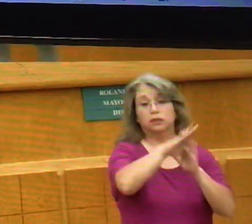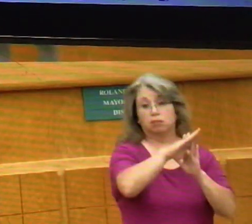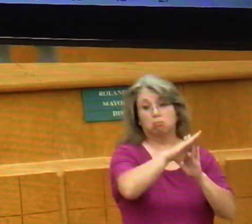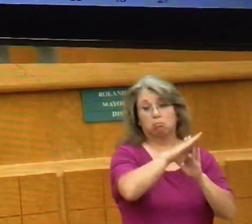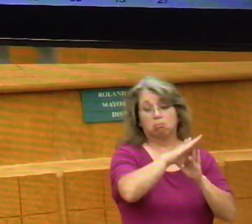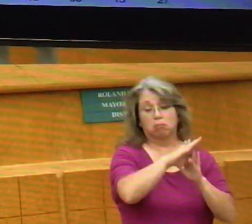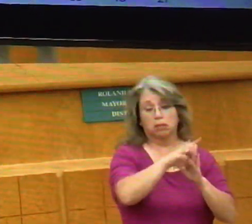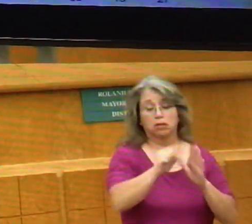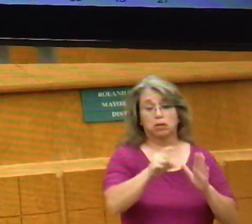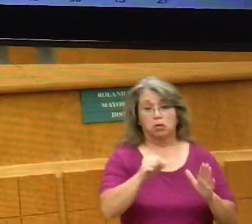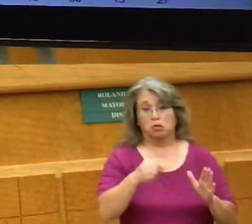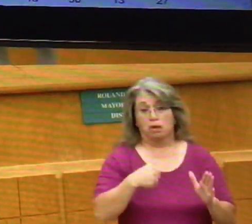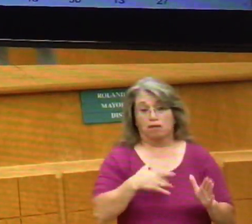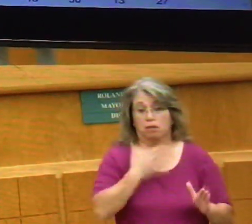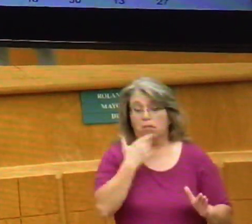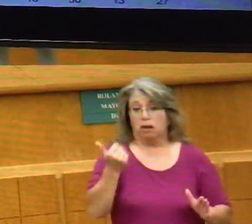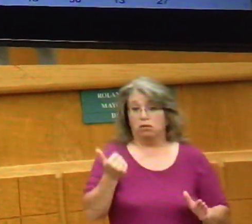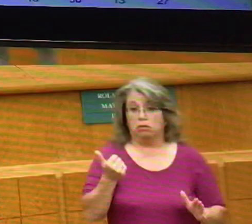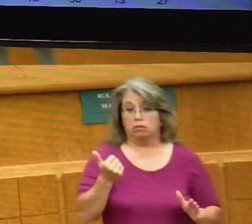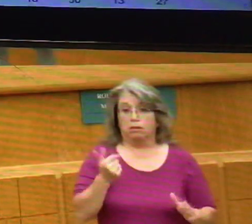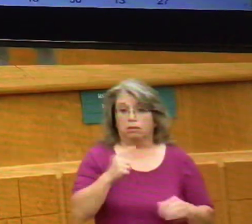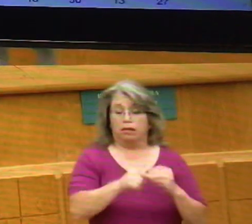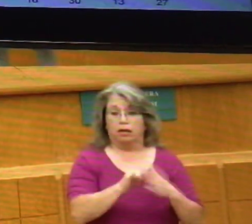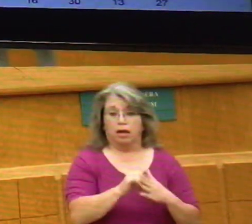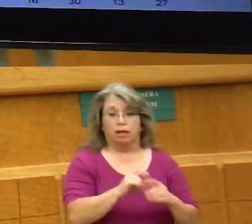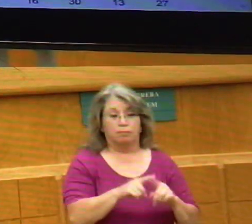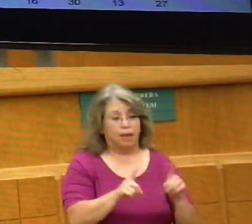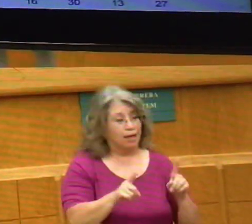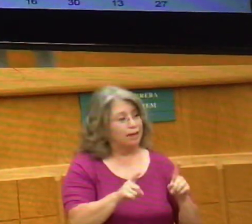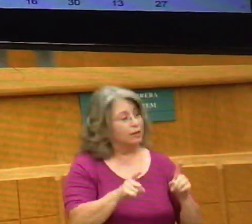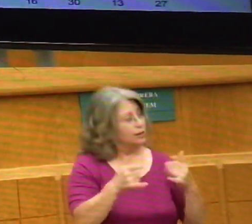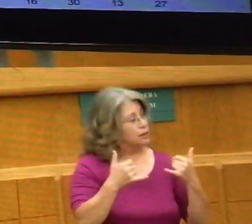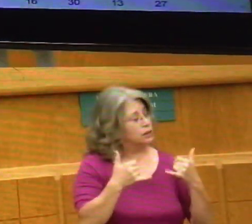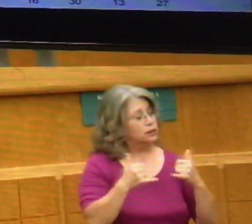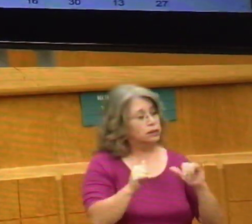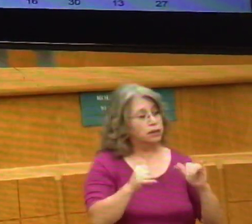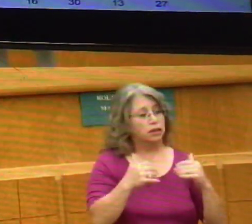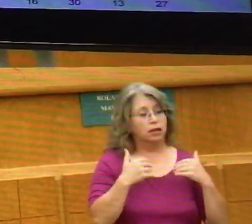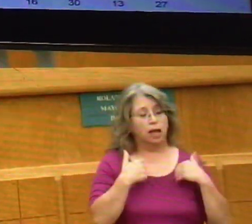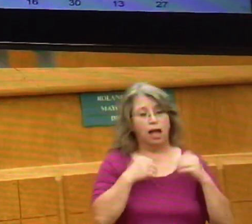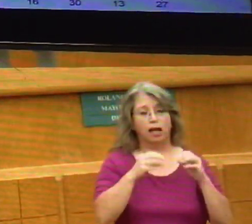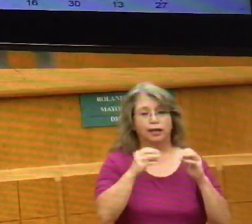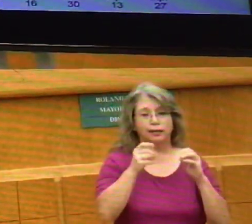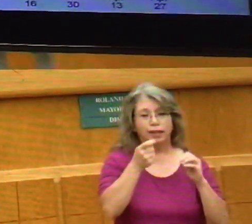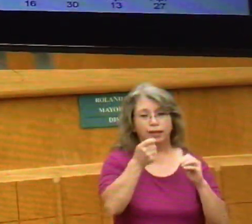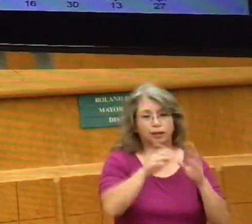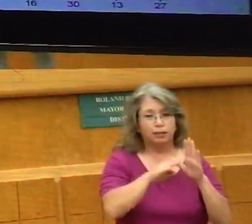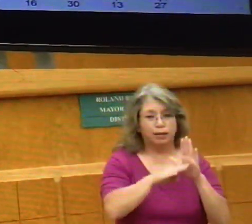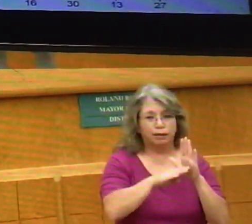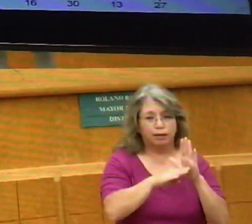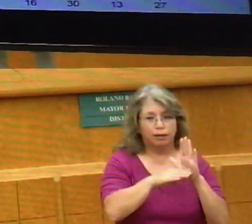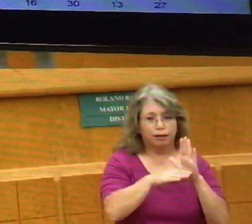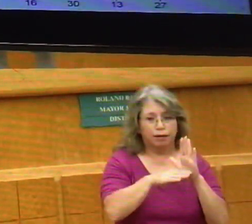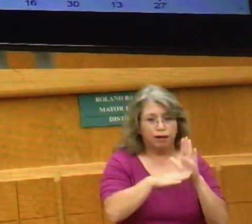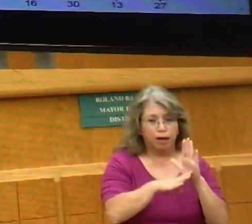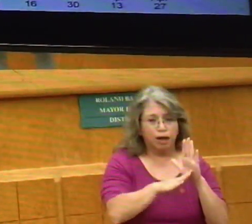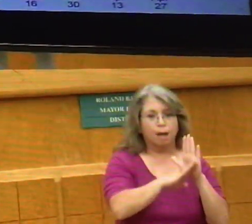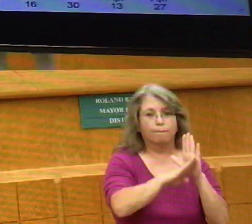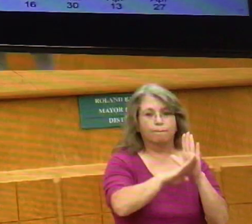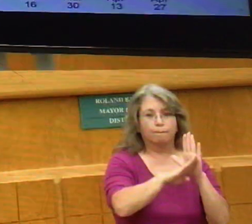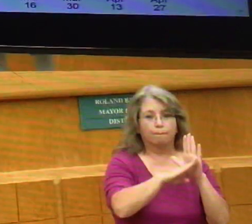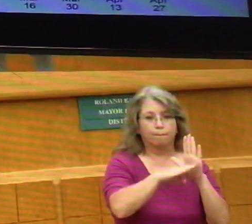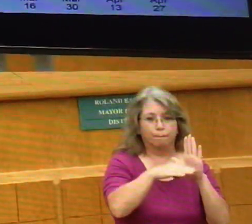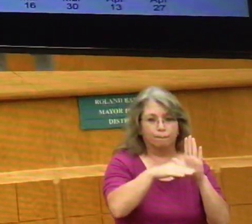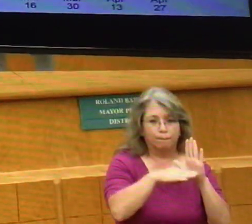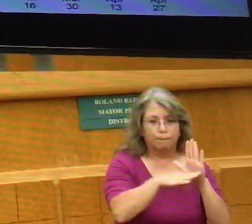being, know, living in Nueces County. At the same time, it still has a slightly upward trend. And there is